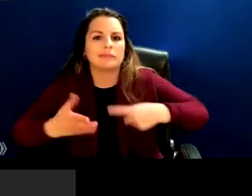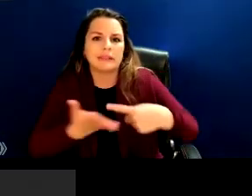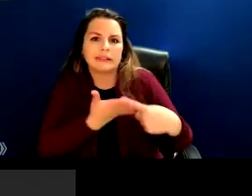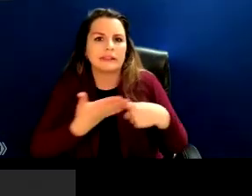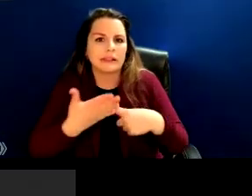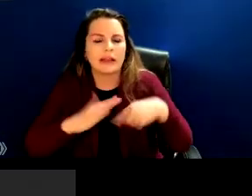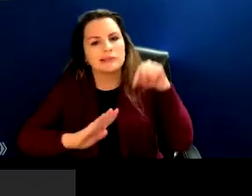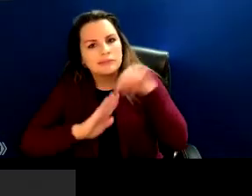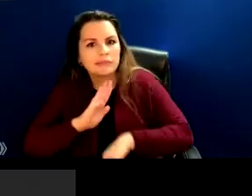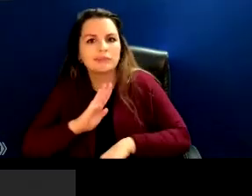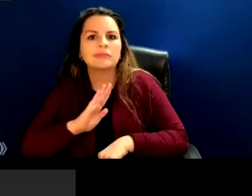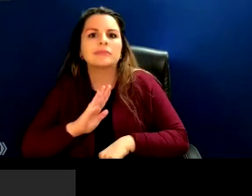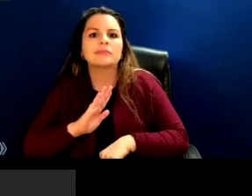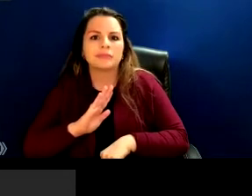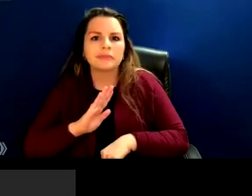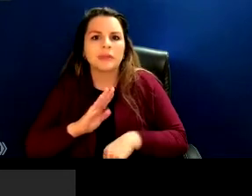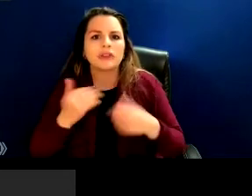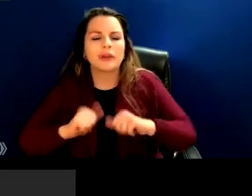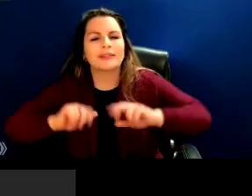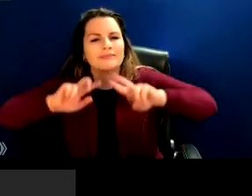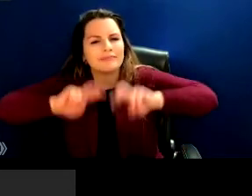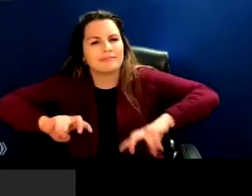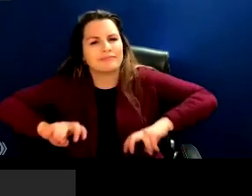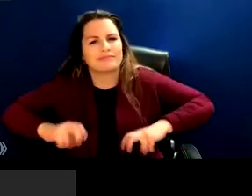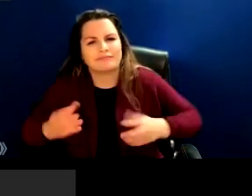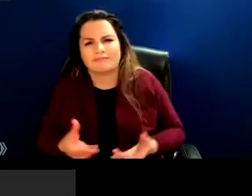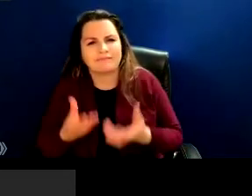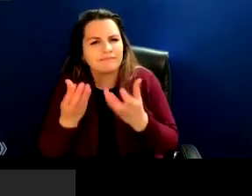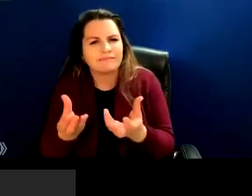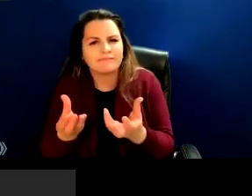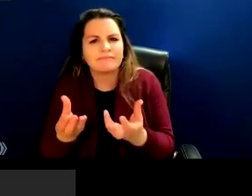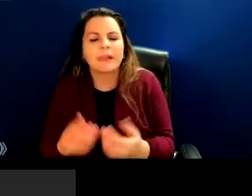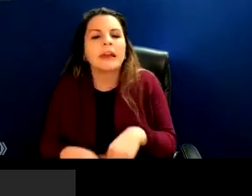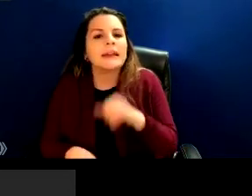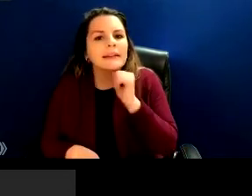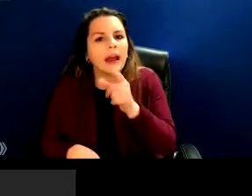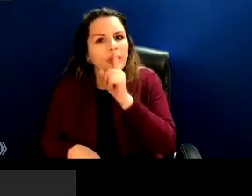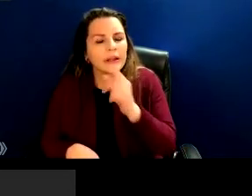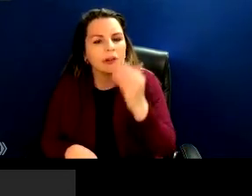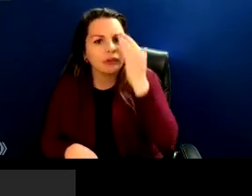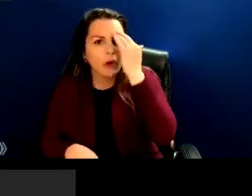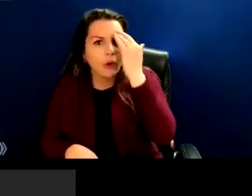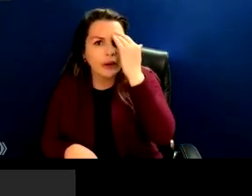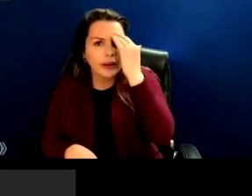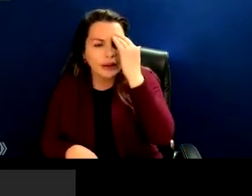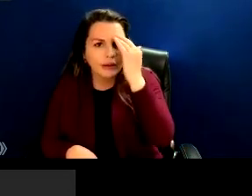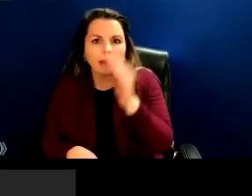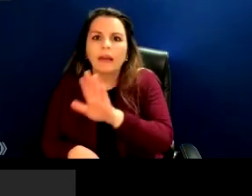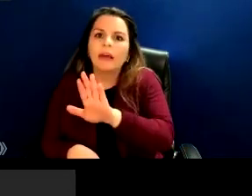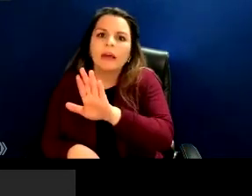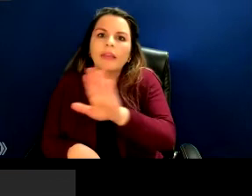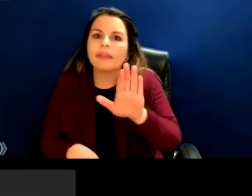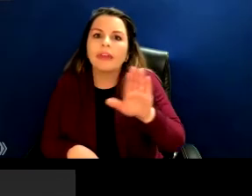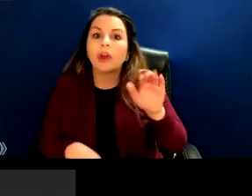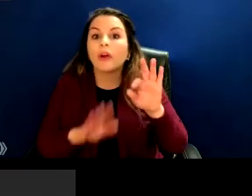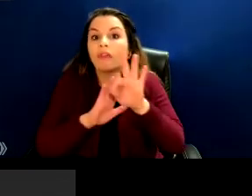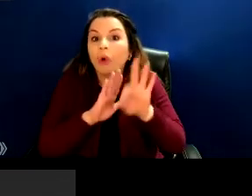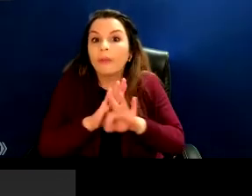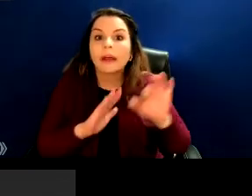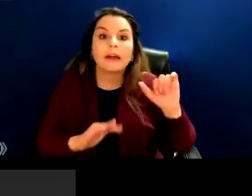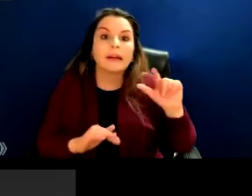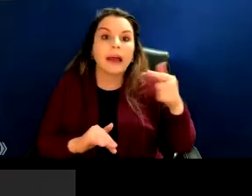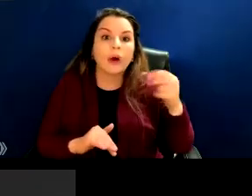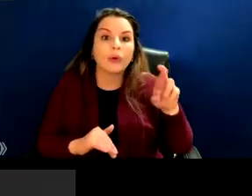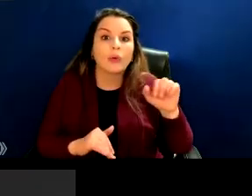close a glimpse as we can get without kind of knowing what these proprietary algorithms are